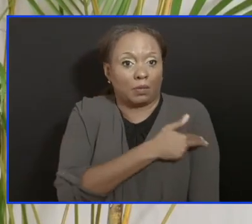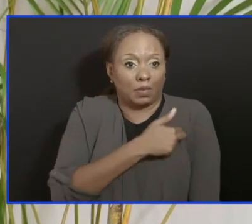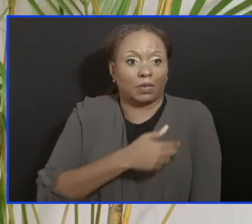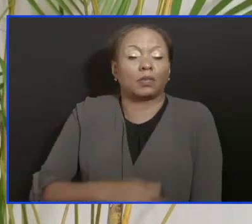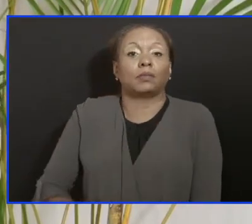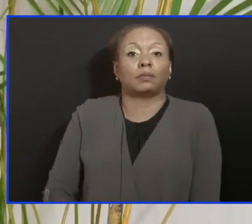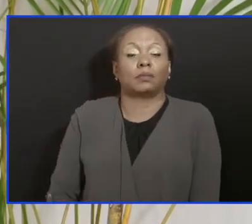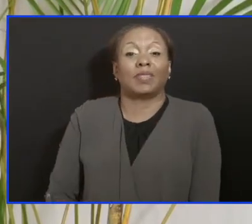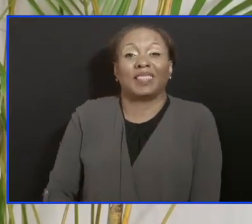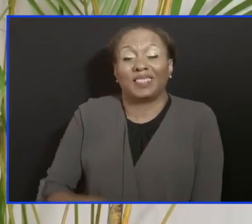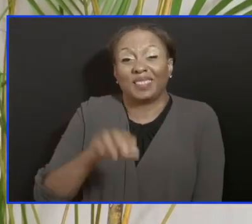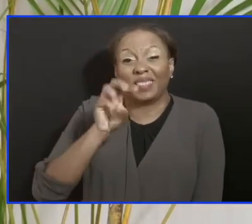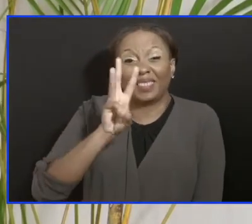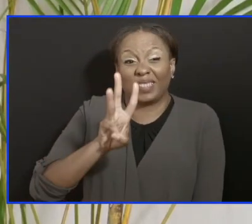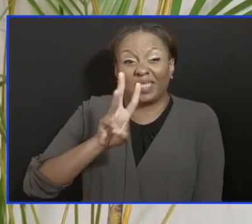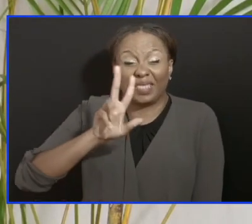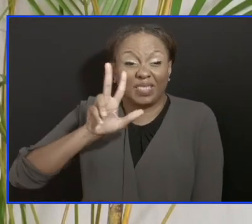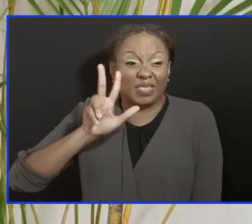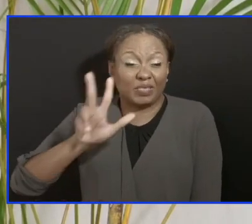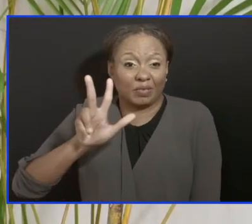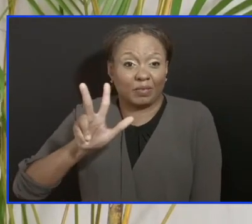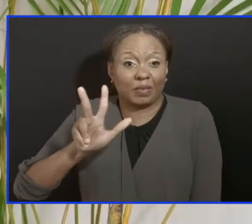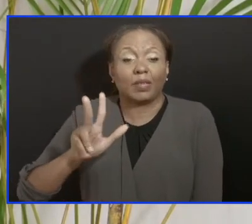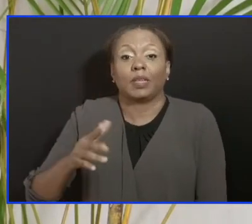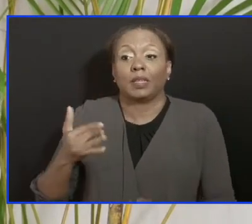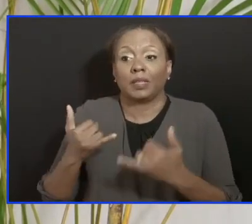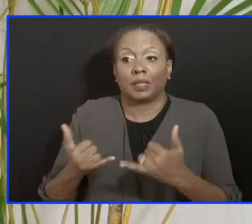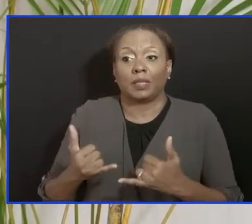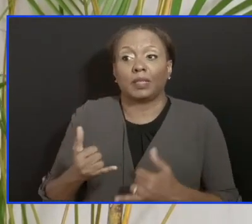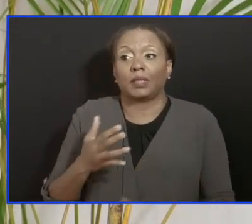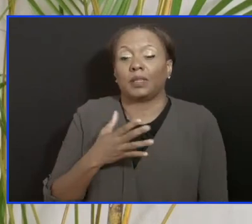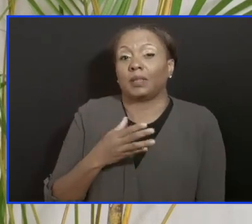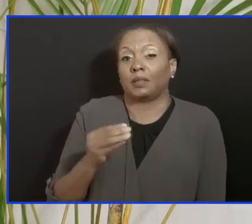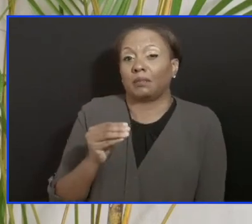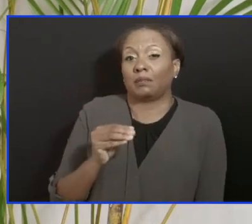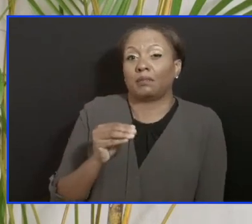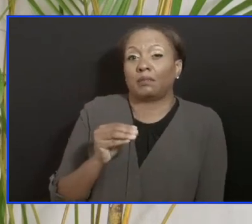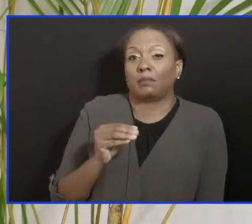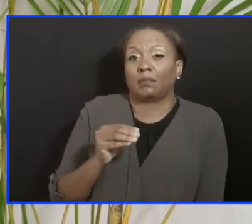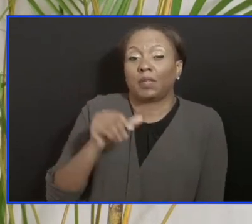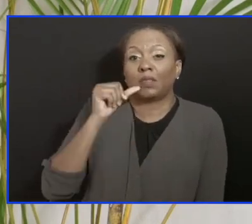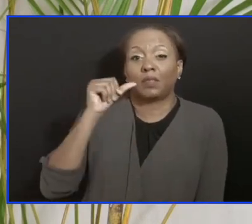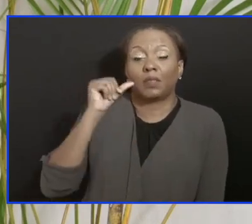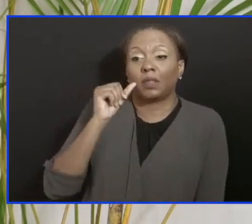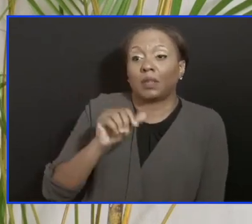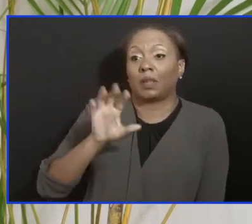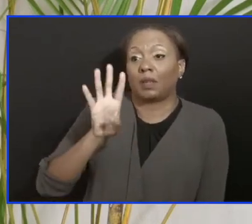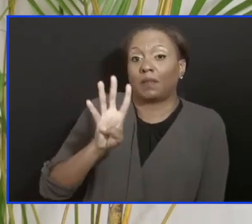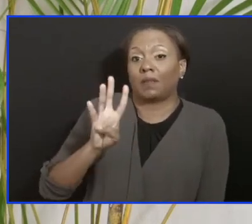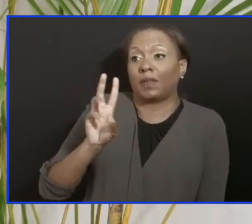63 cases today, and about 46 cases that we would have had yesterday.